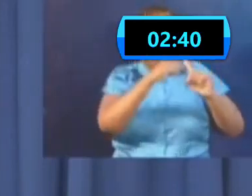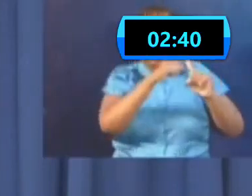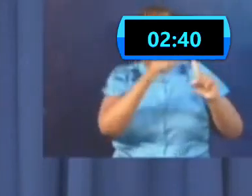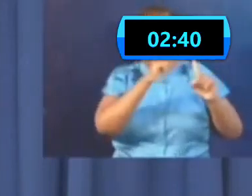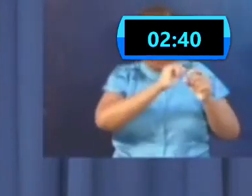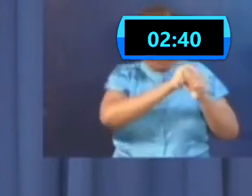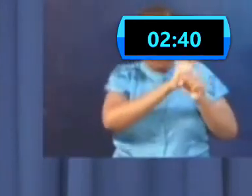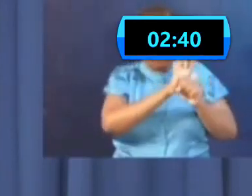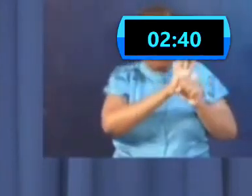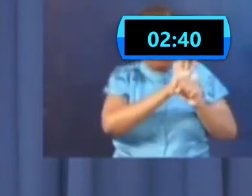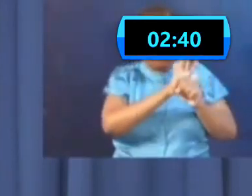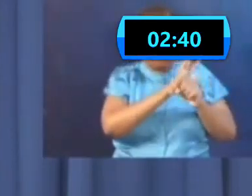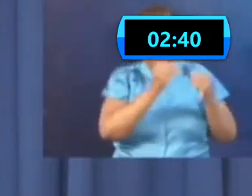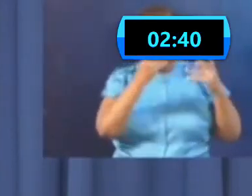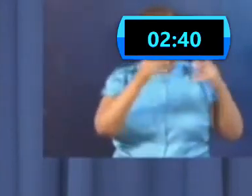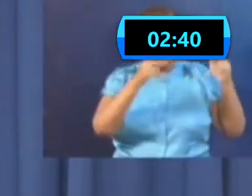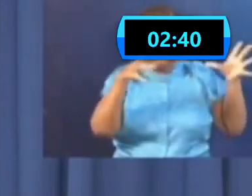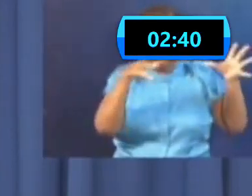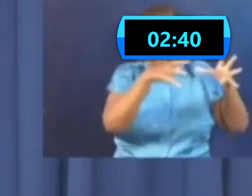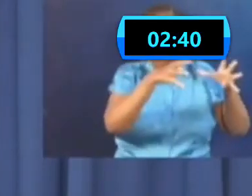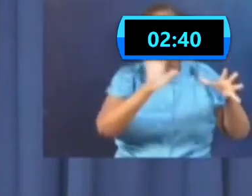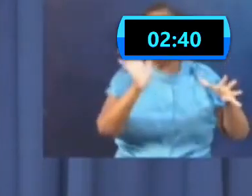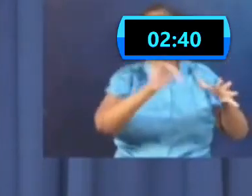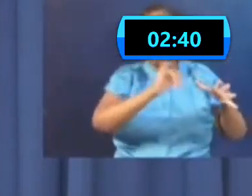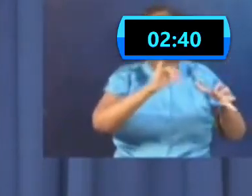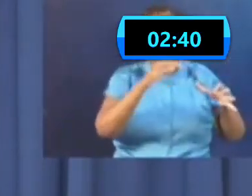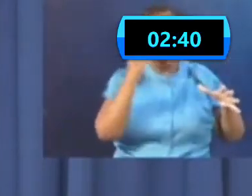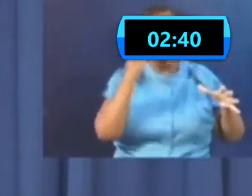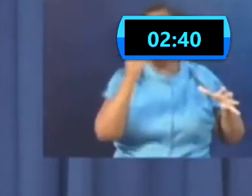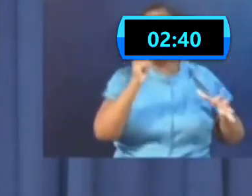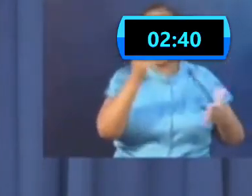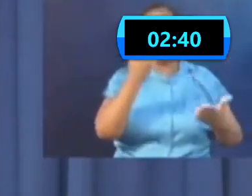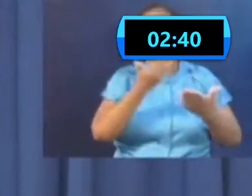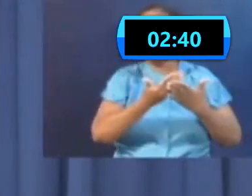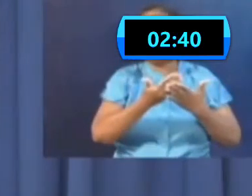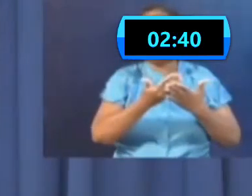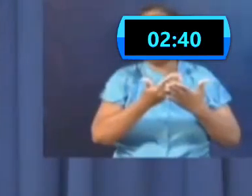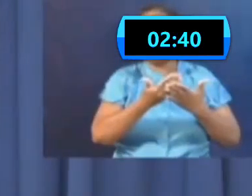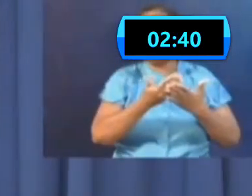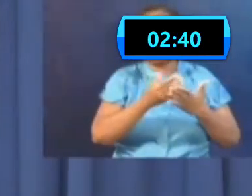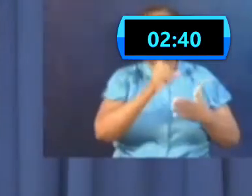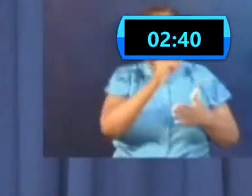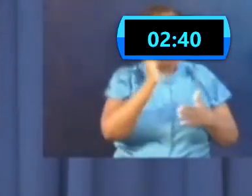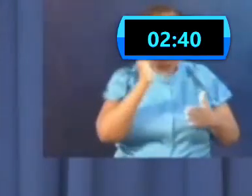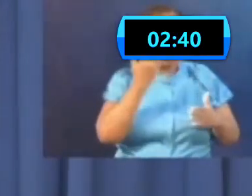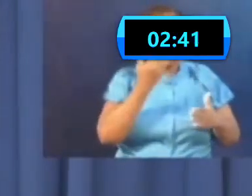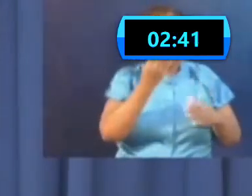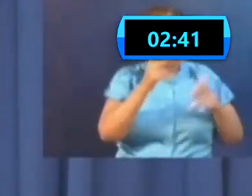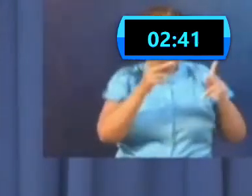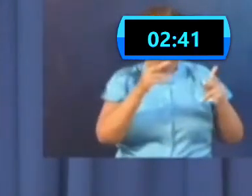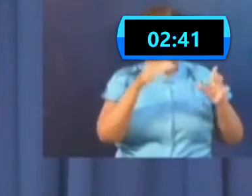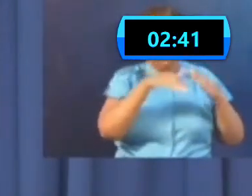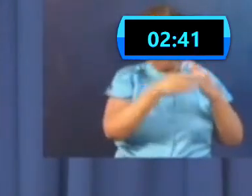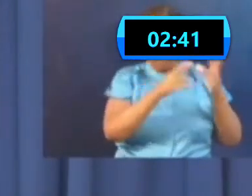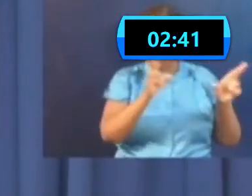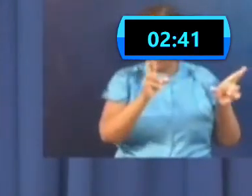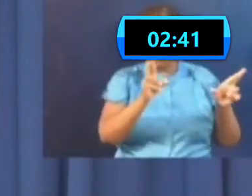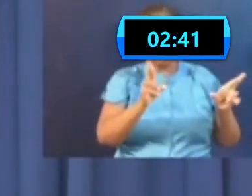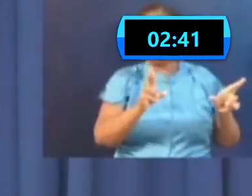people, there's one shared bathroom, you're sleeping four to a room, you can't separate yourselves,